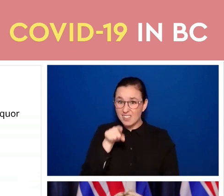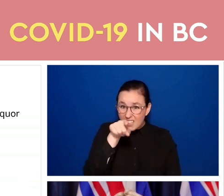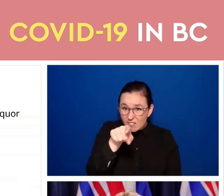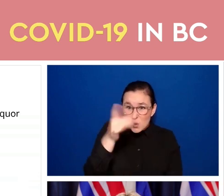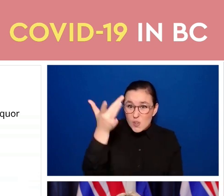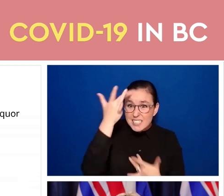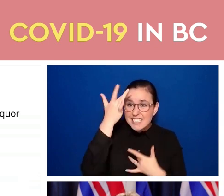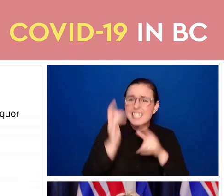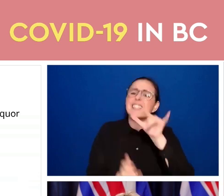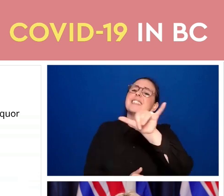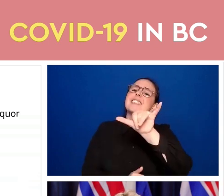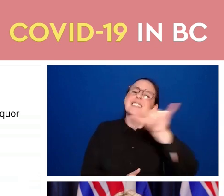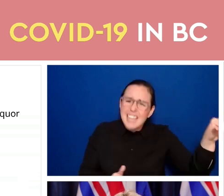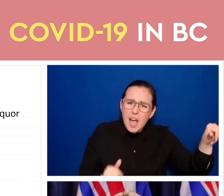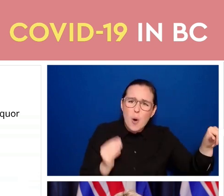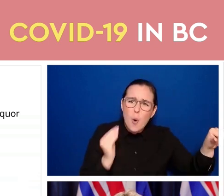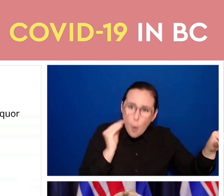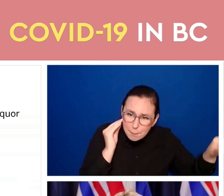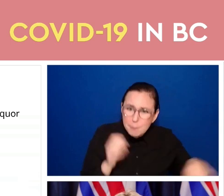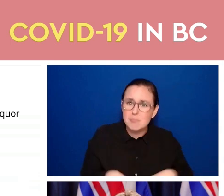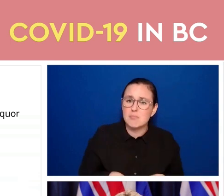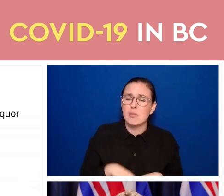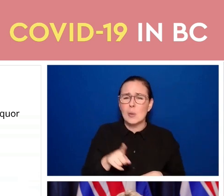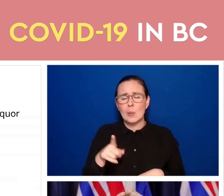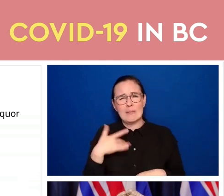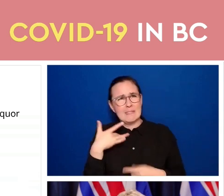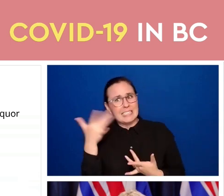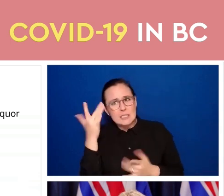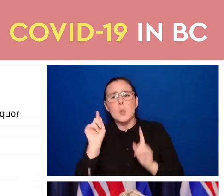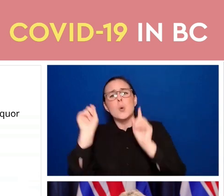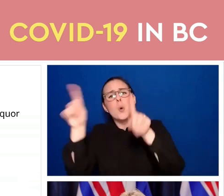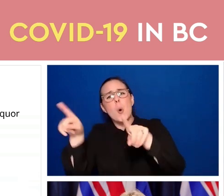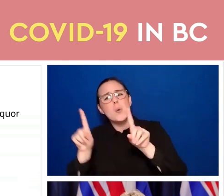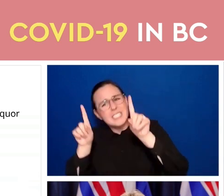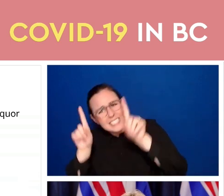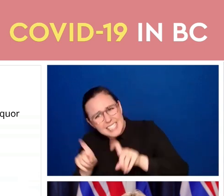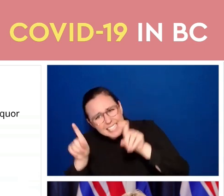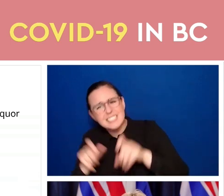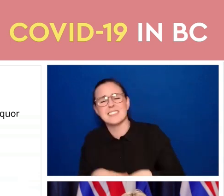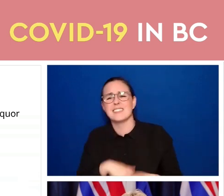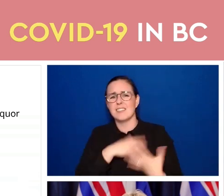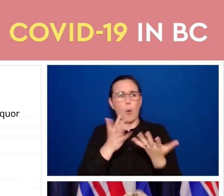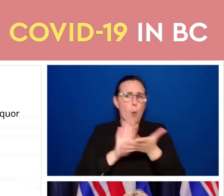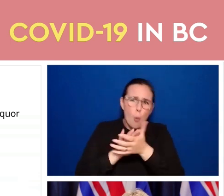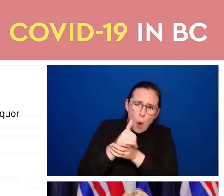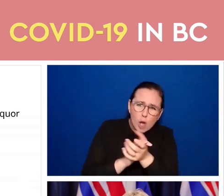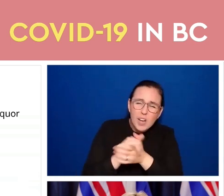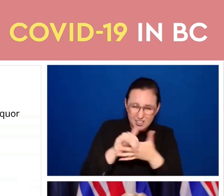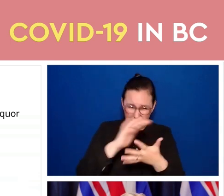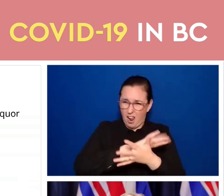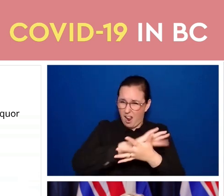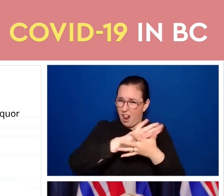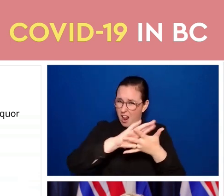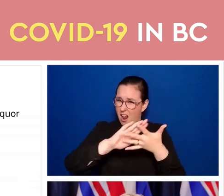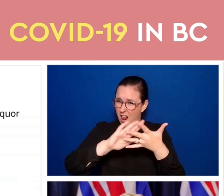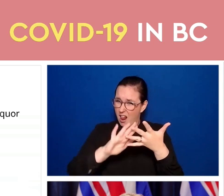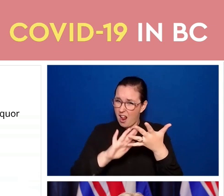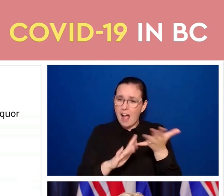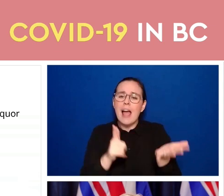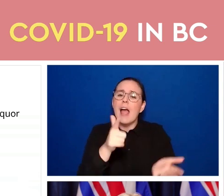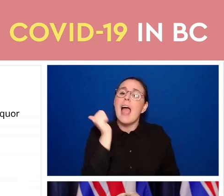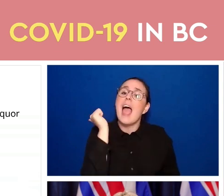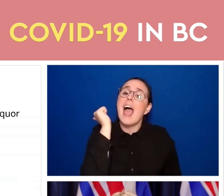tested, washing hands, all of the things that we've now learned as part of our day-to-day life getting through this pandemic